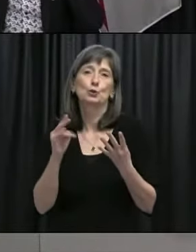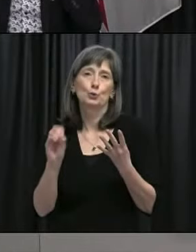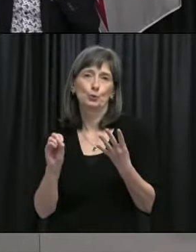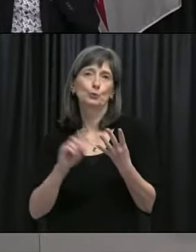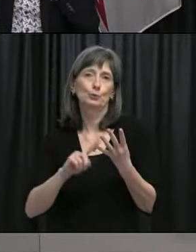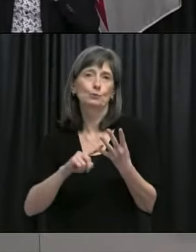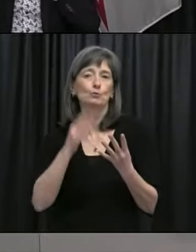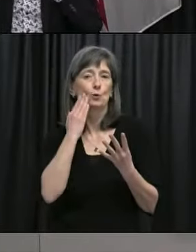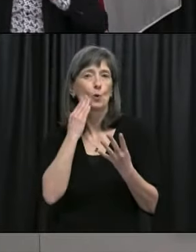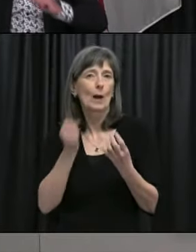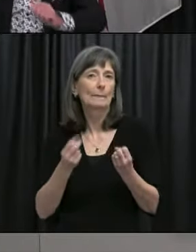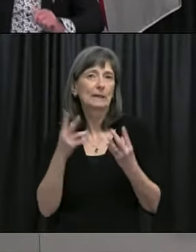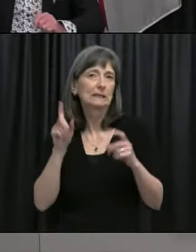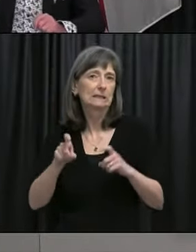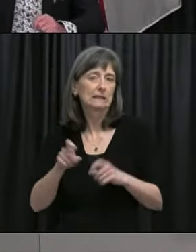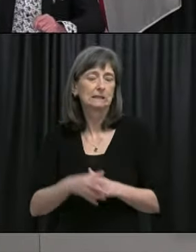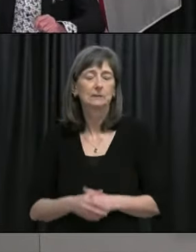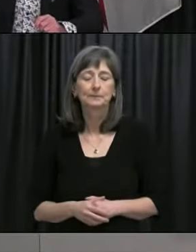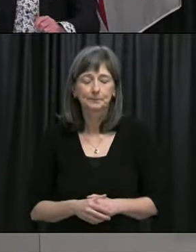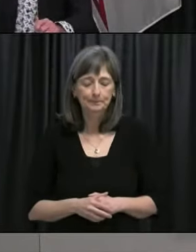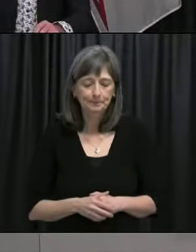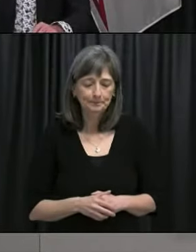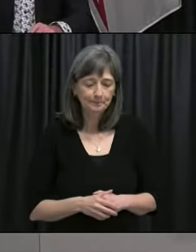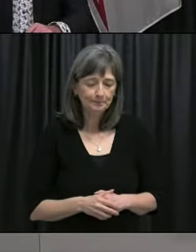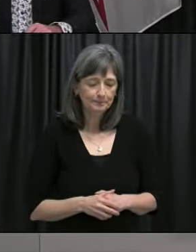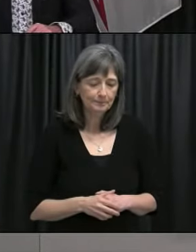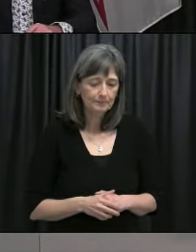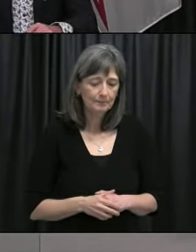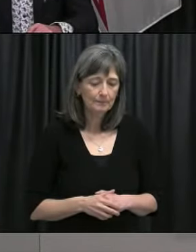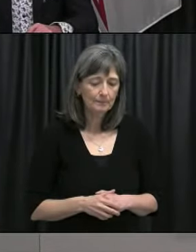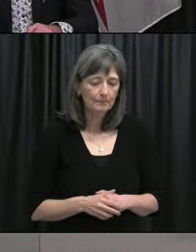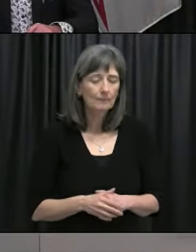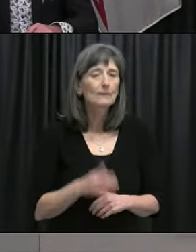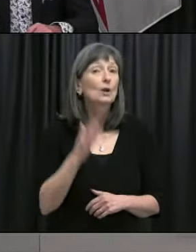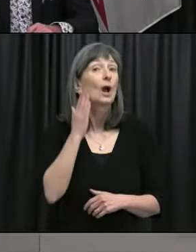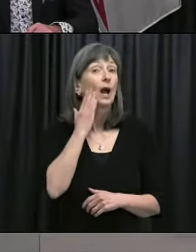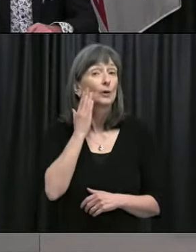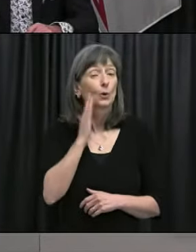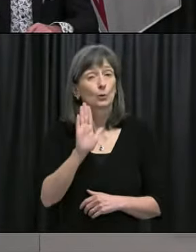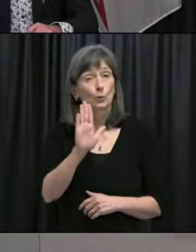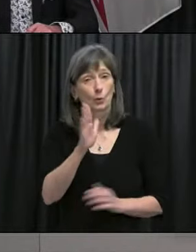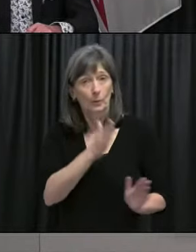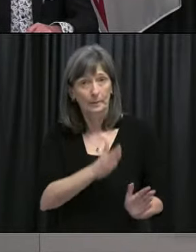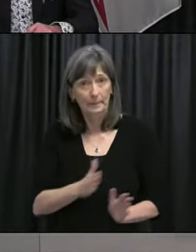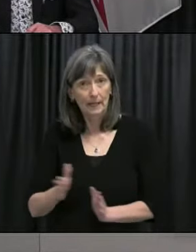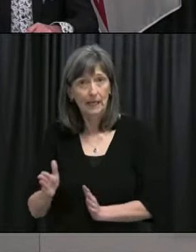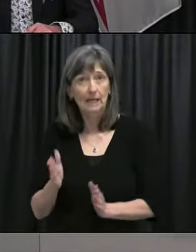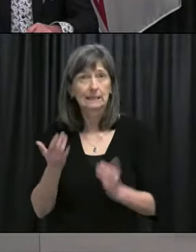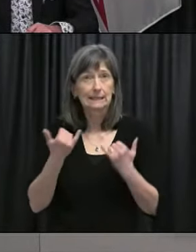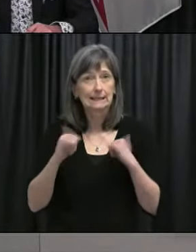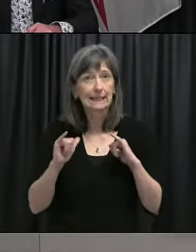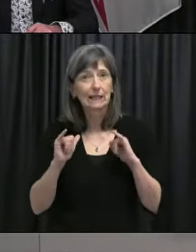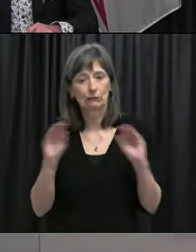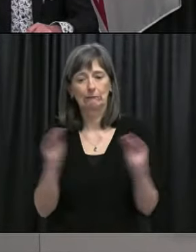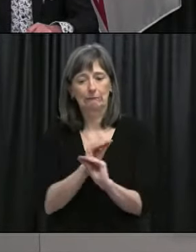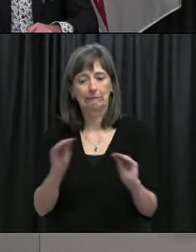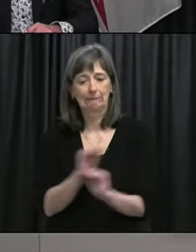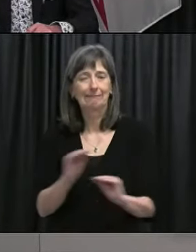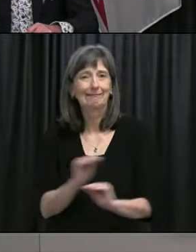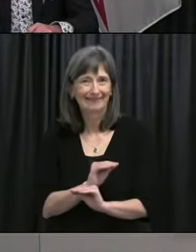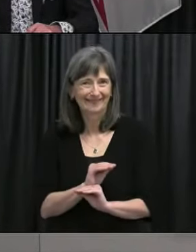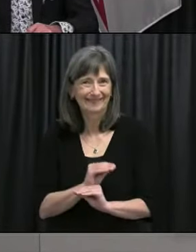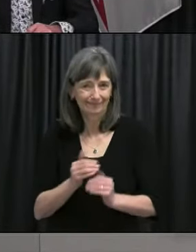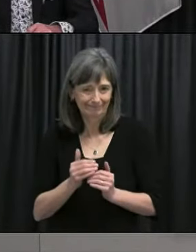Thank you, and I know that the formal plans are still being worked on, but